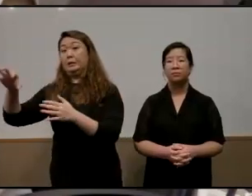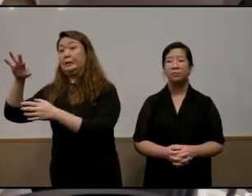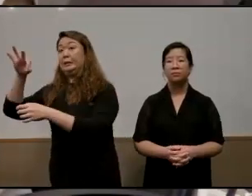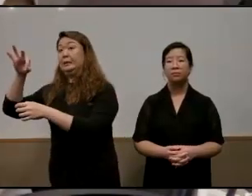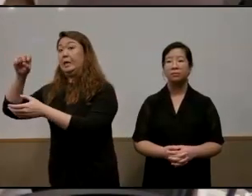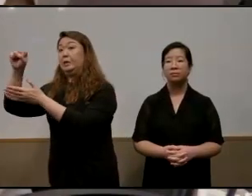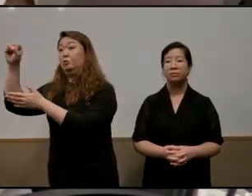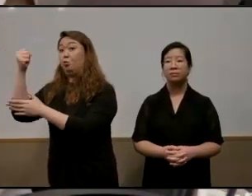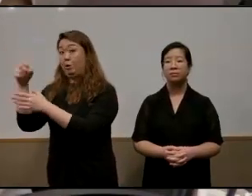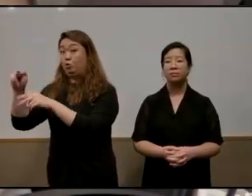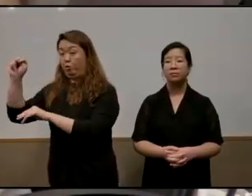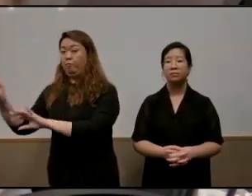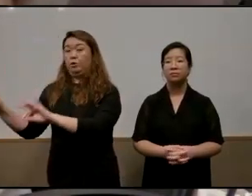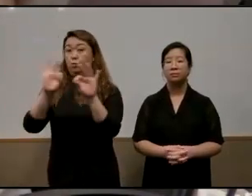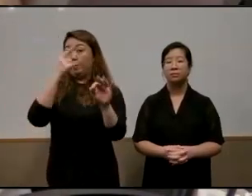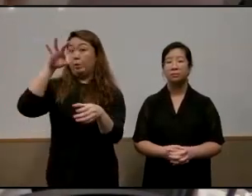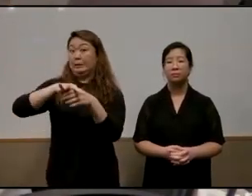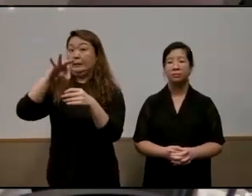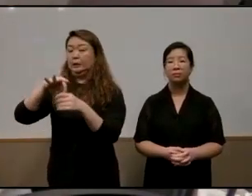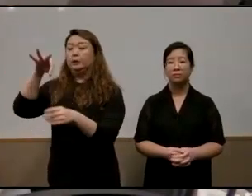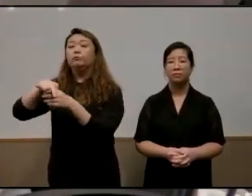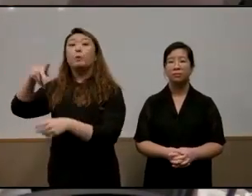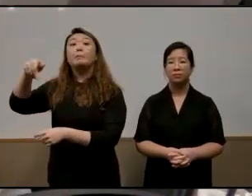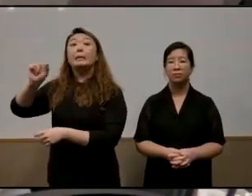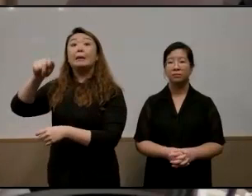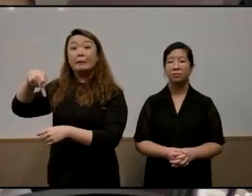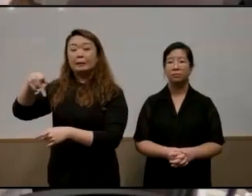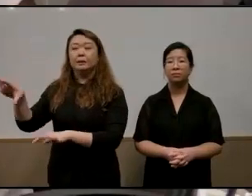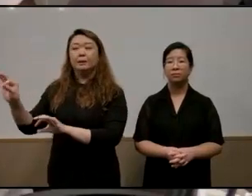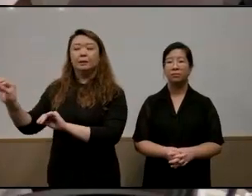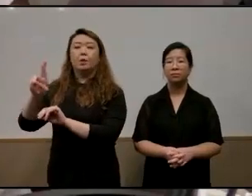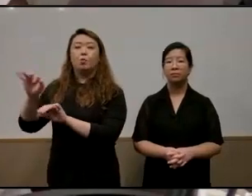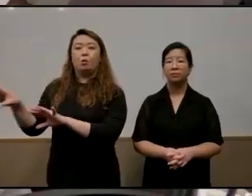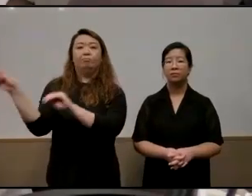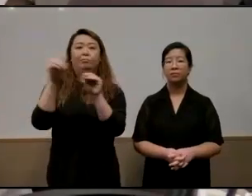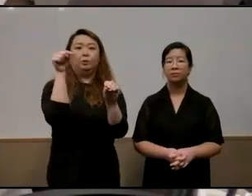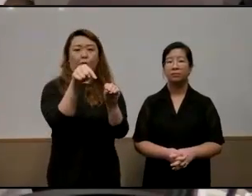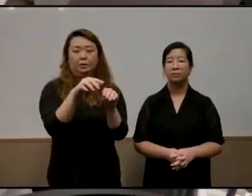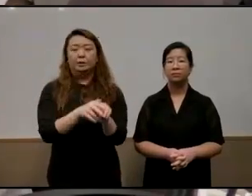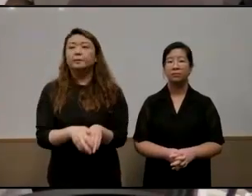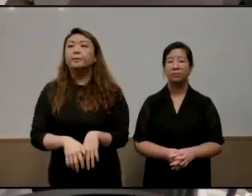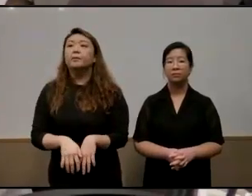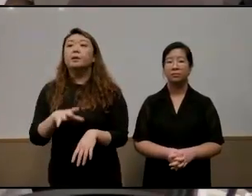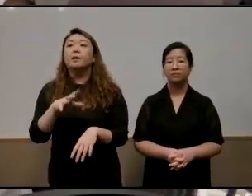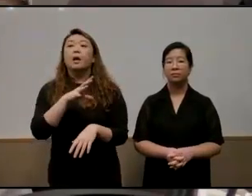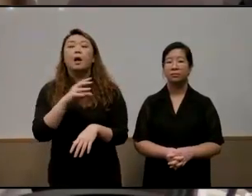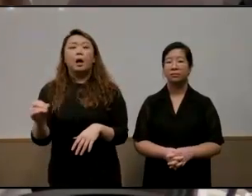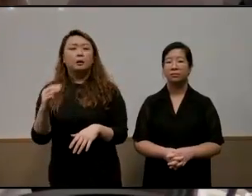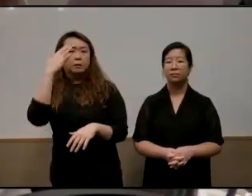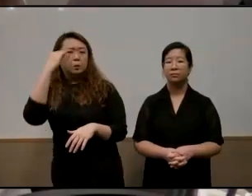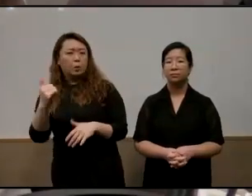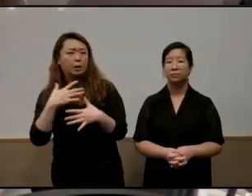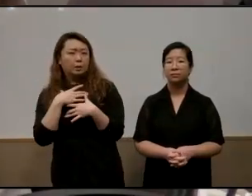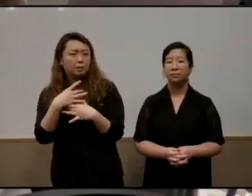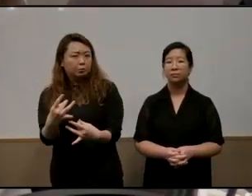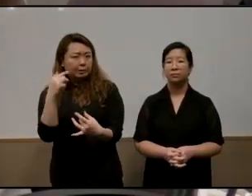uh that if they vote pap they will get rosy primary there and uh why i'm interested